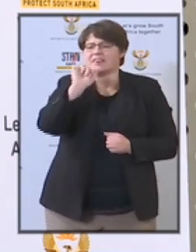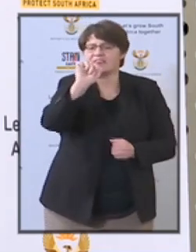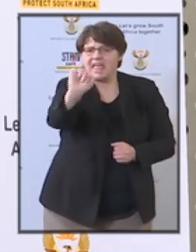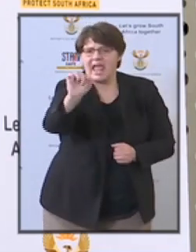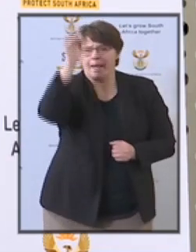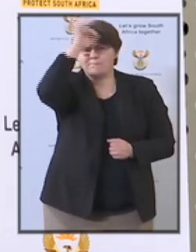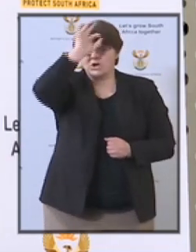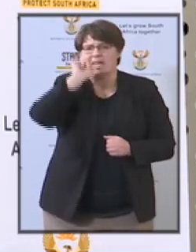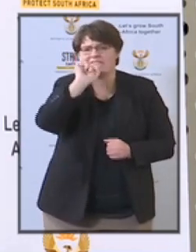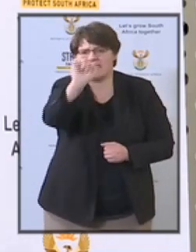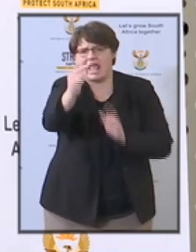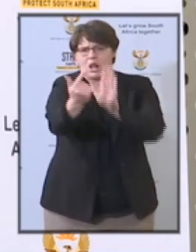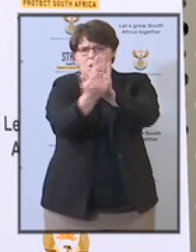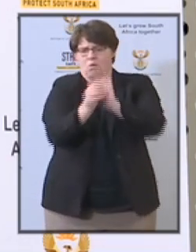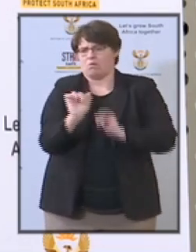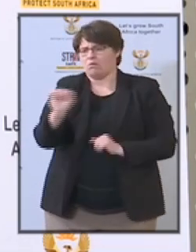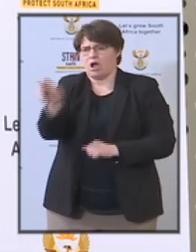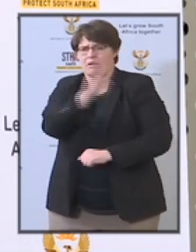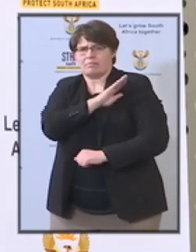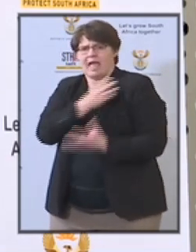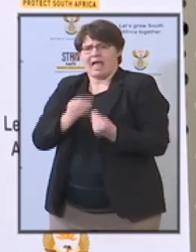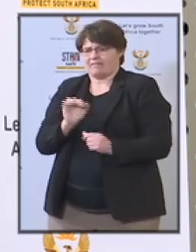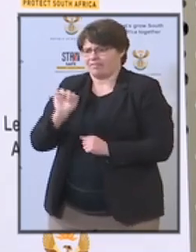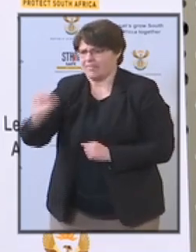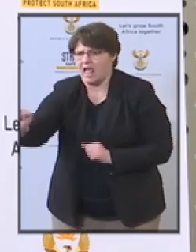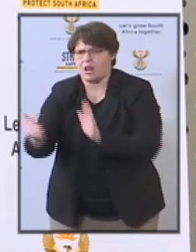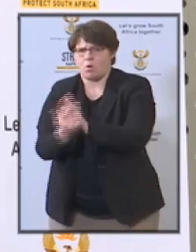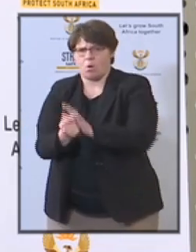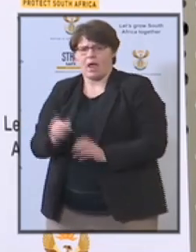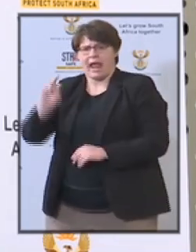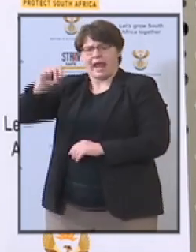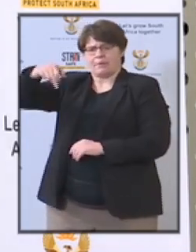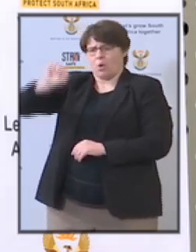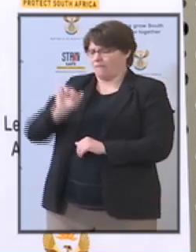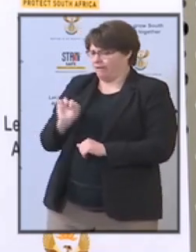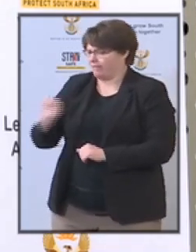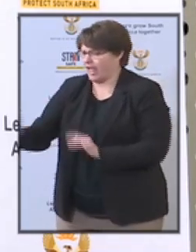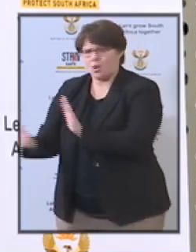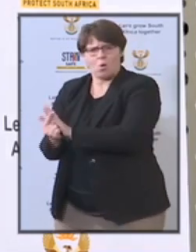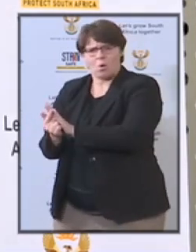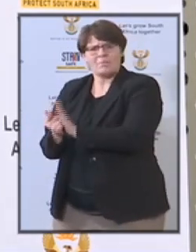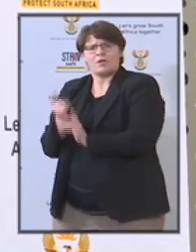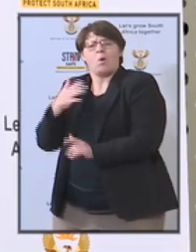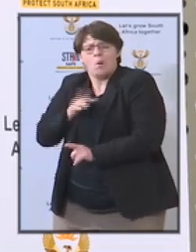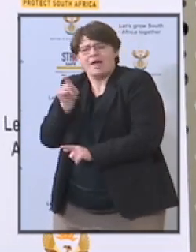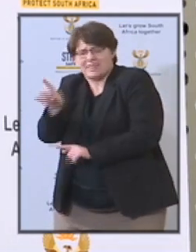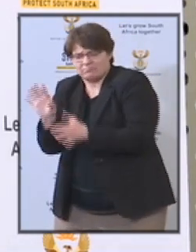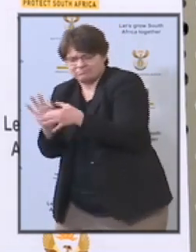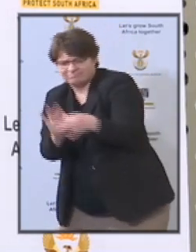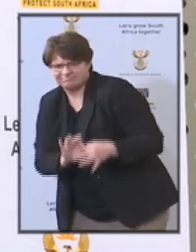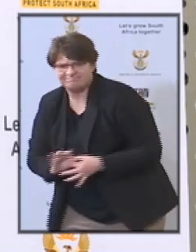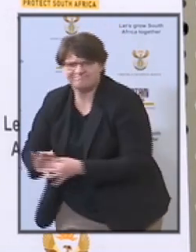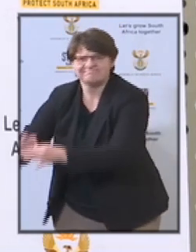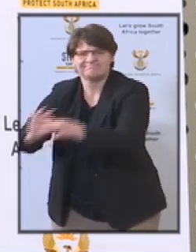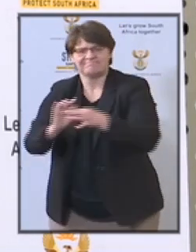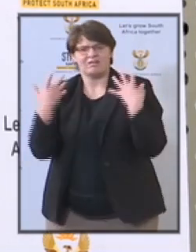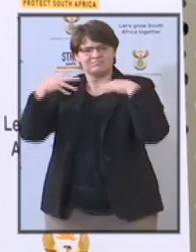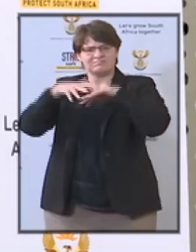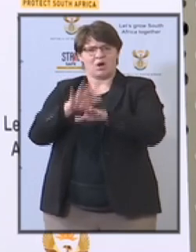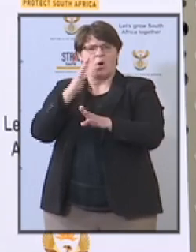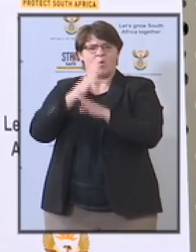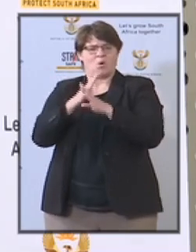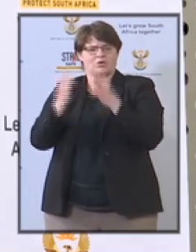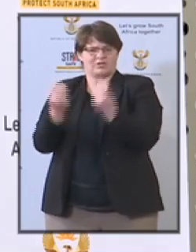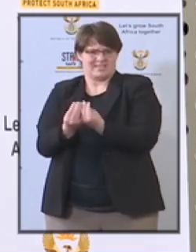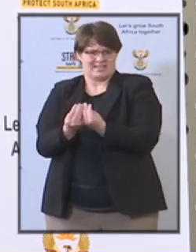legislation and so forth how do we then coordinate and ensure that they work together and through that framework but at this stage they are